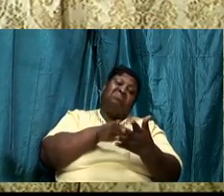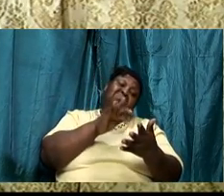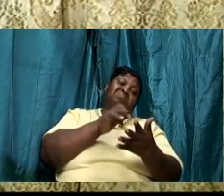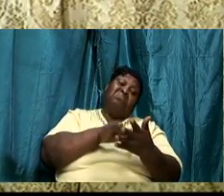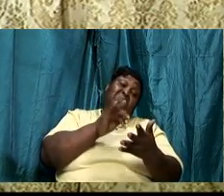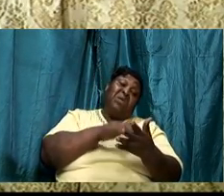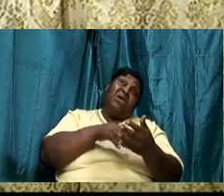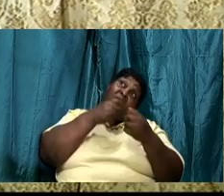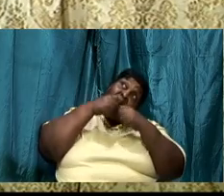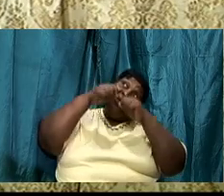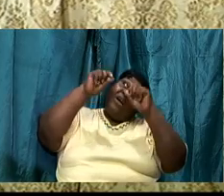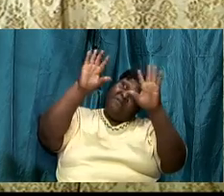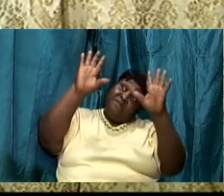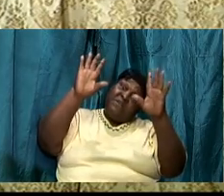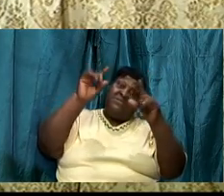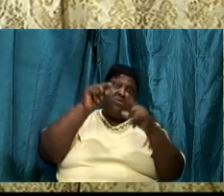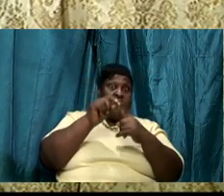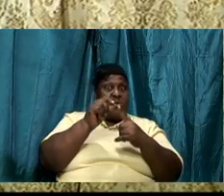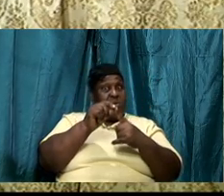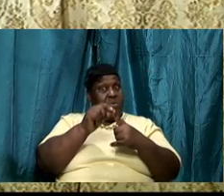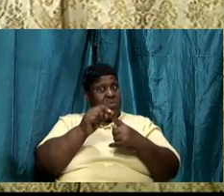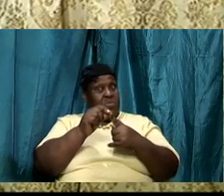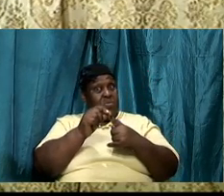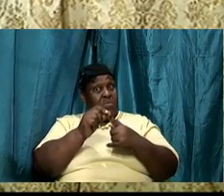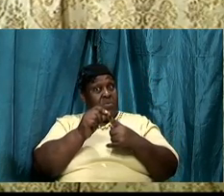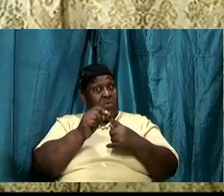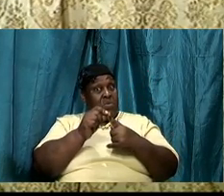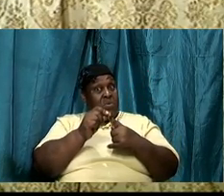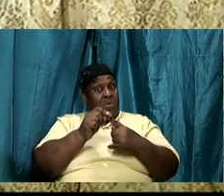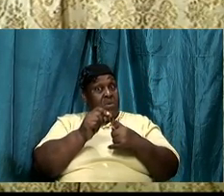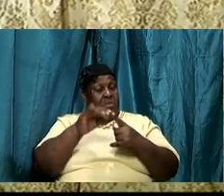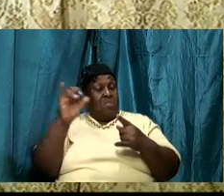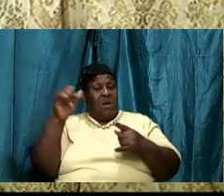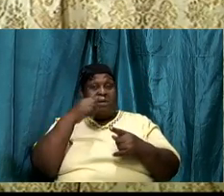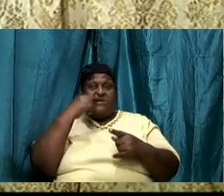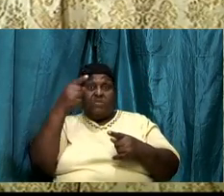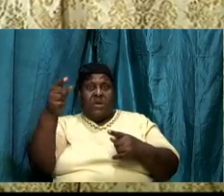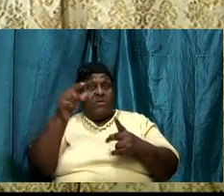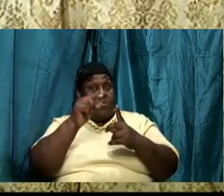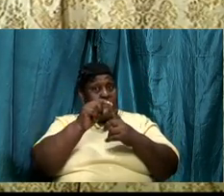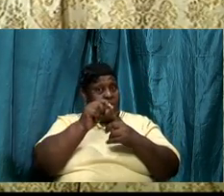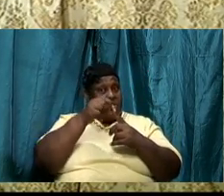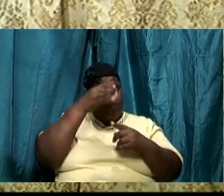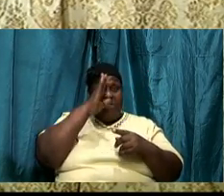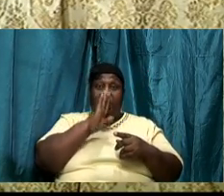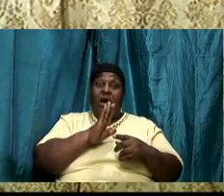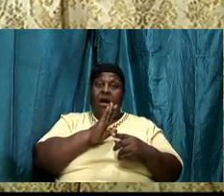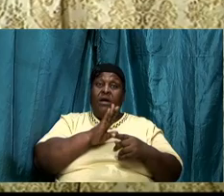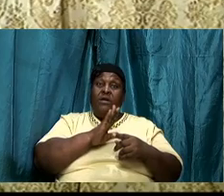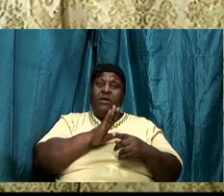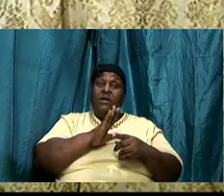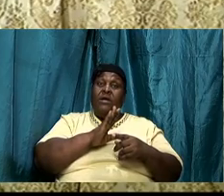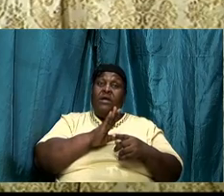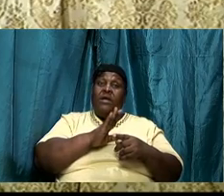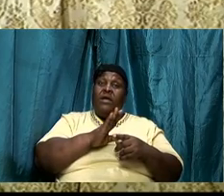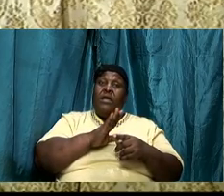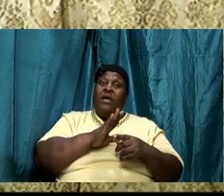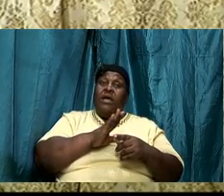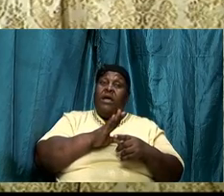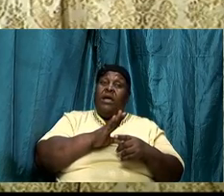And when we do that, we literally stuck, stick,